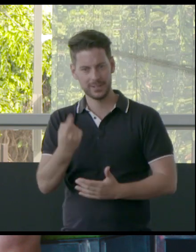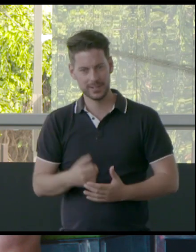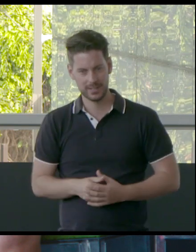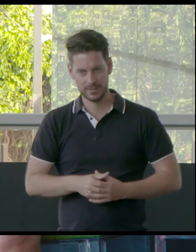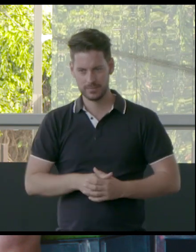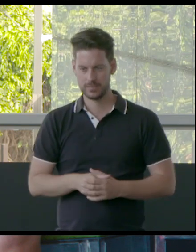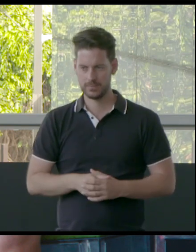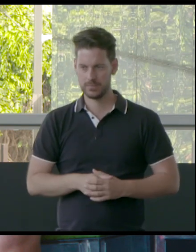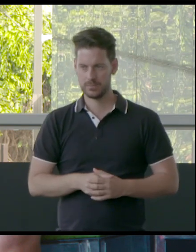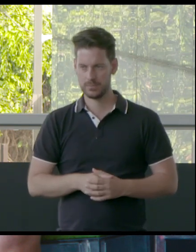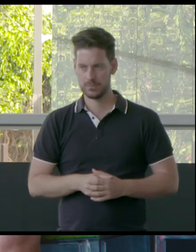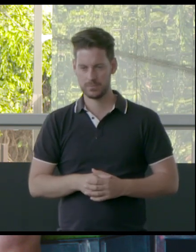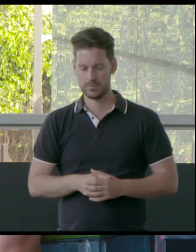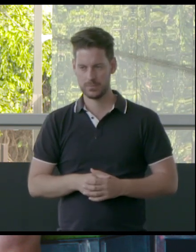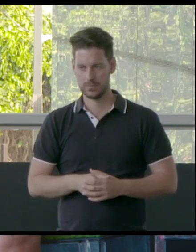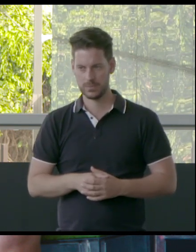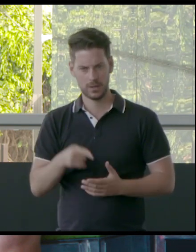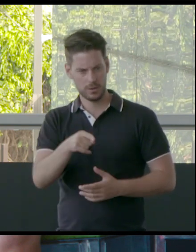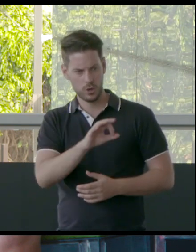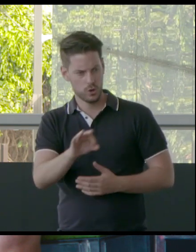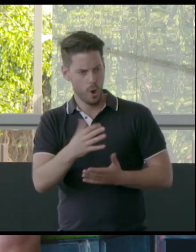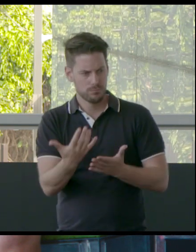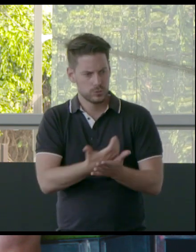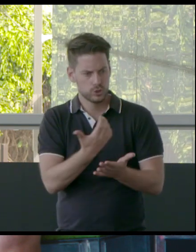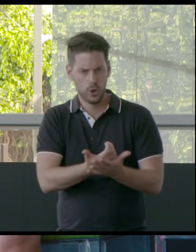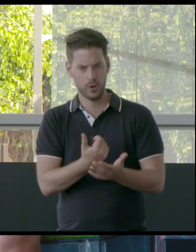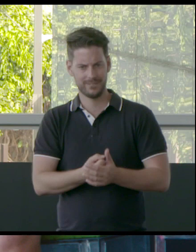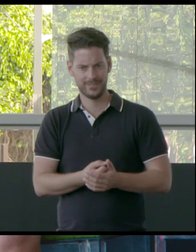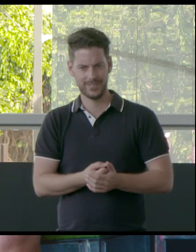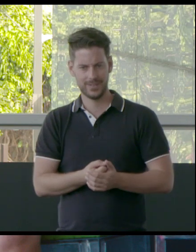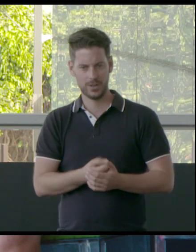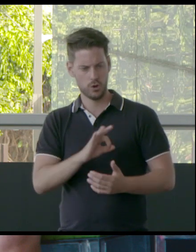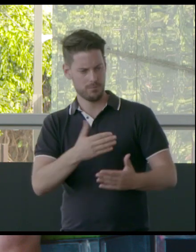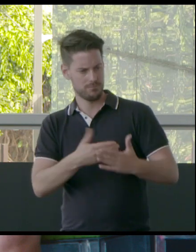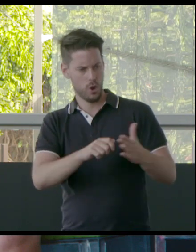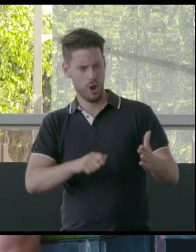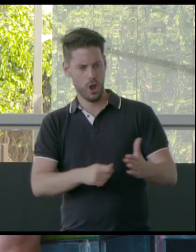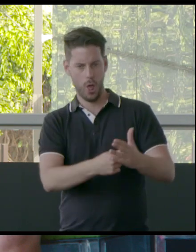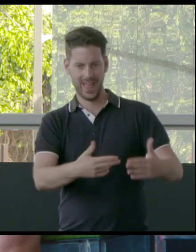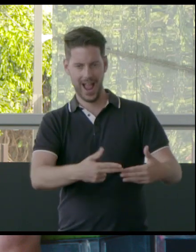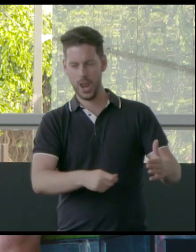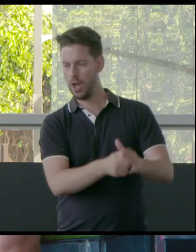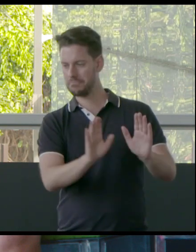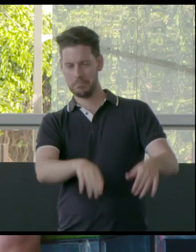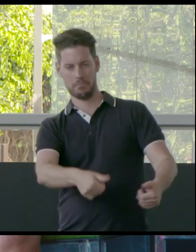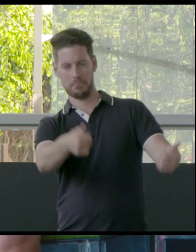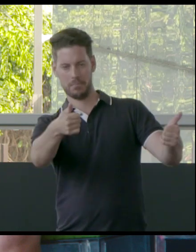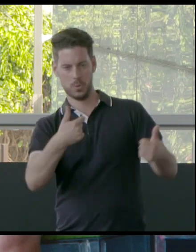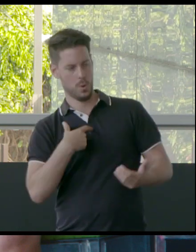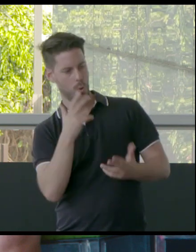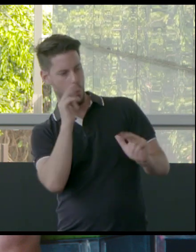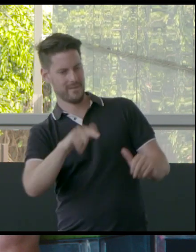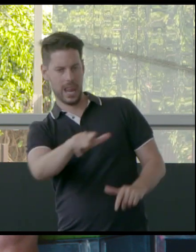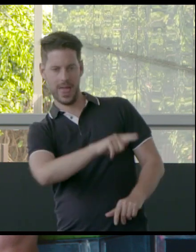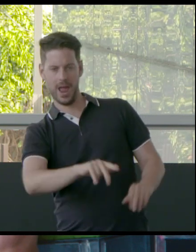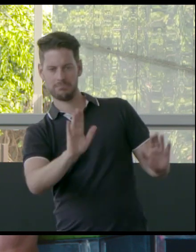They are not preserved. They are not someone closing the door or locking a gate and saying that we are preserving